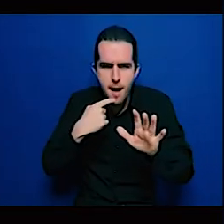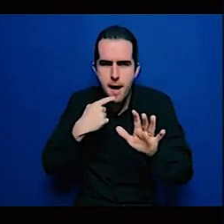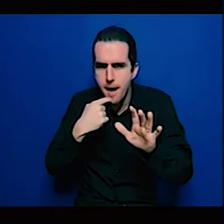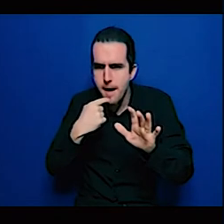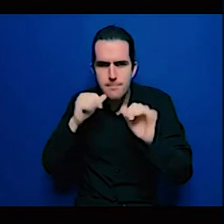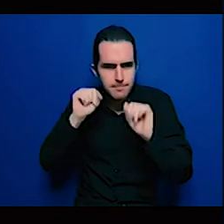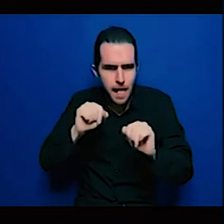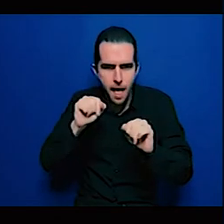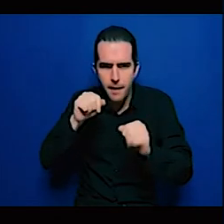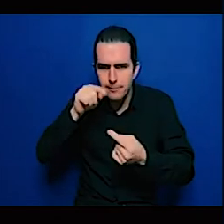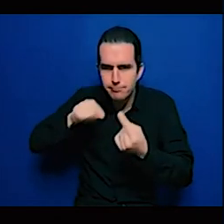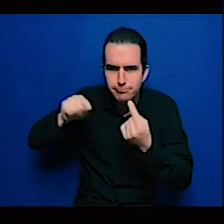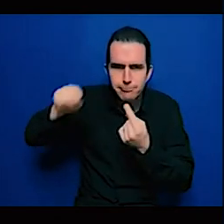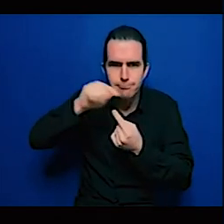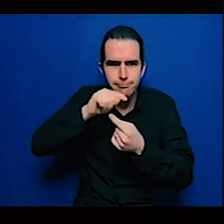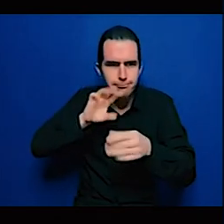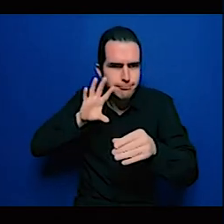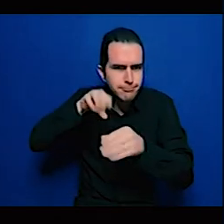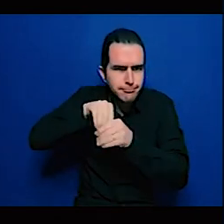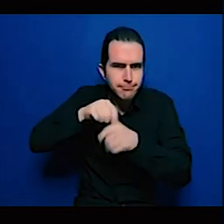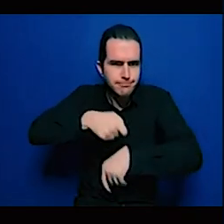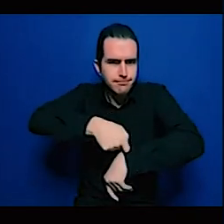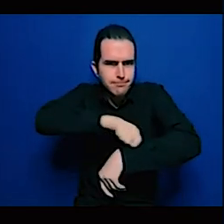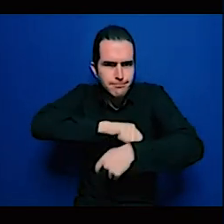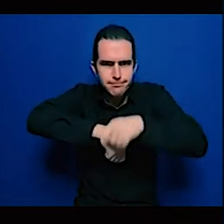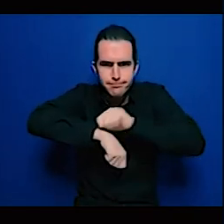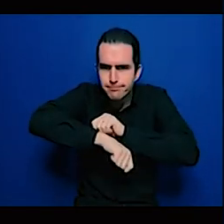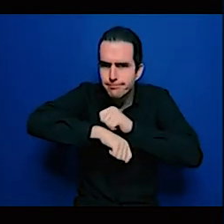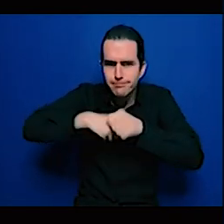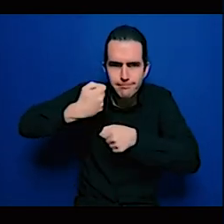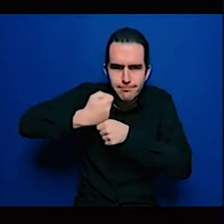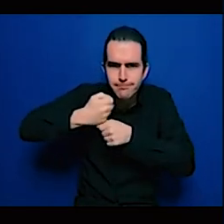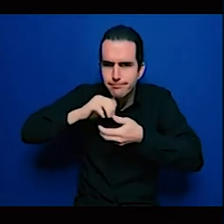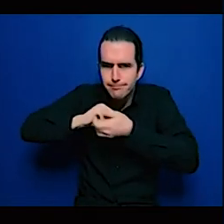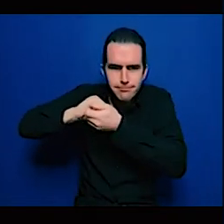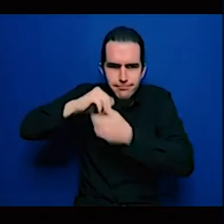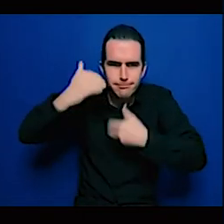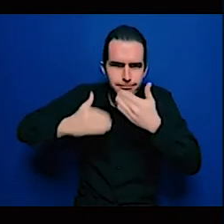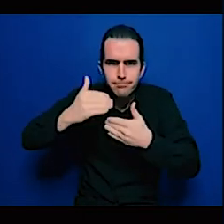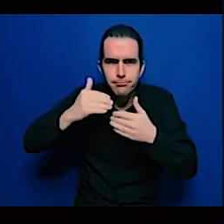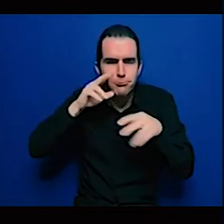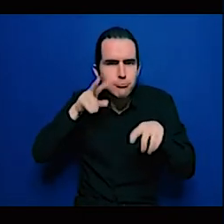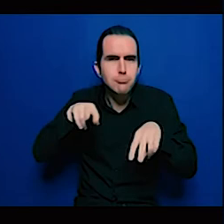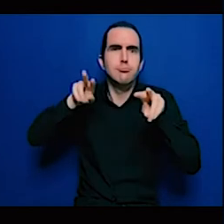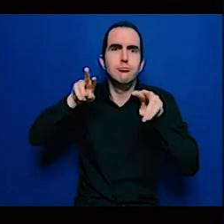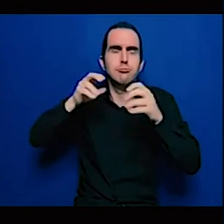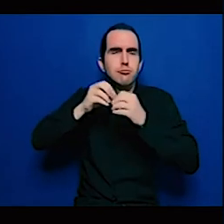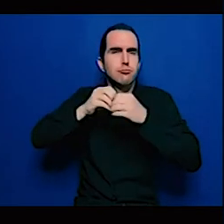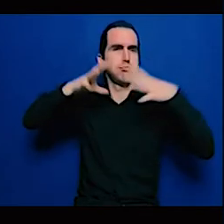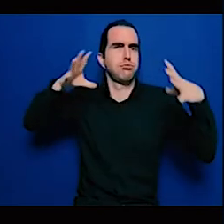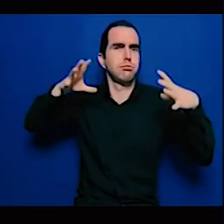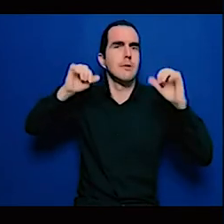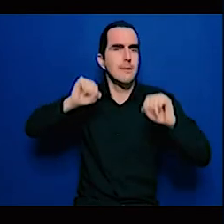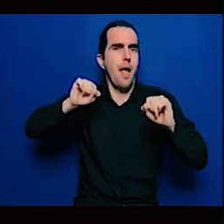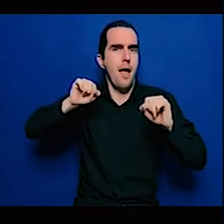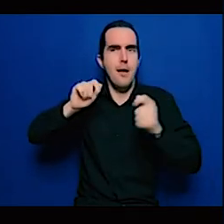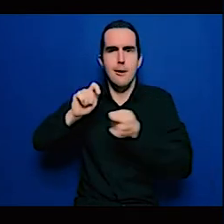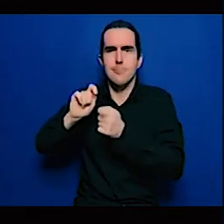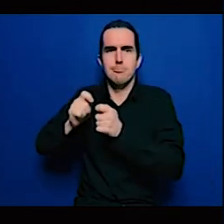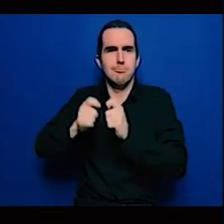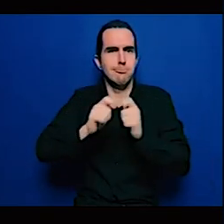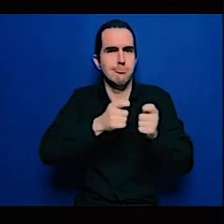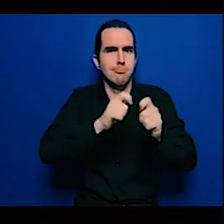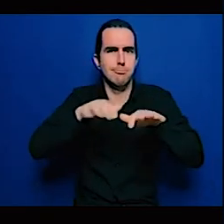Cody I think you have Anita's question and then as we